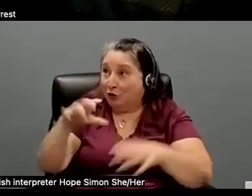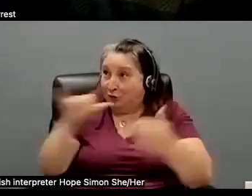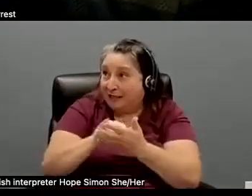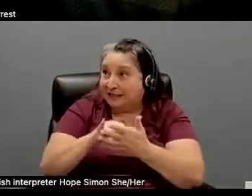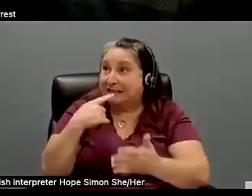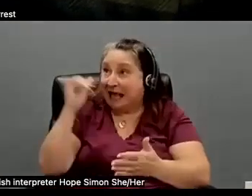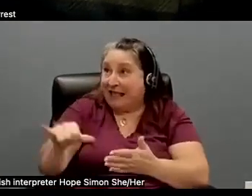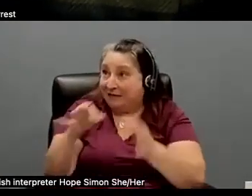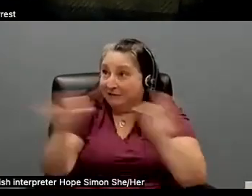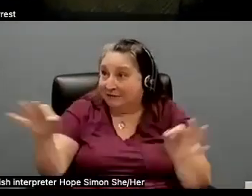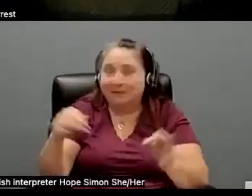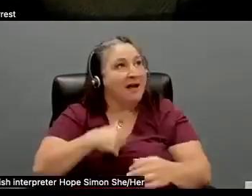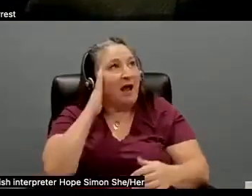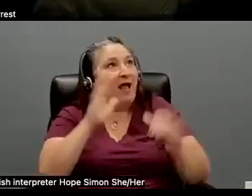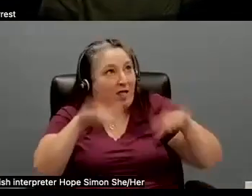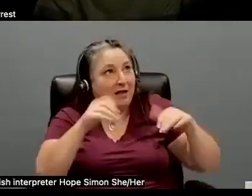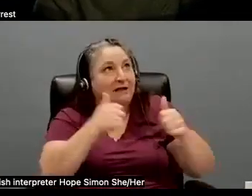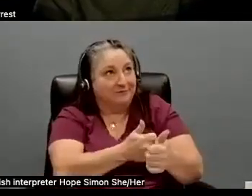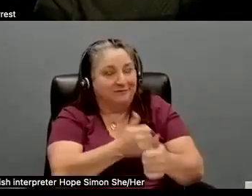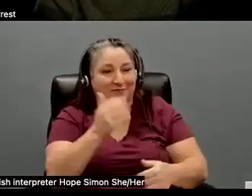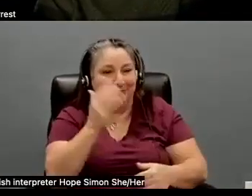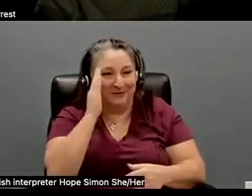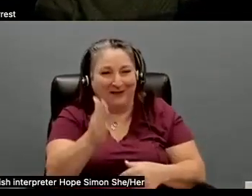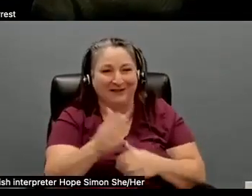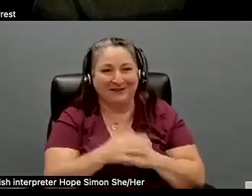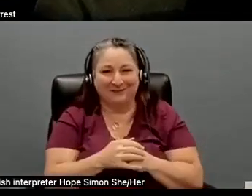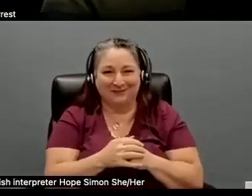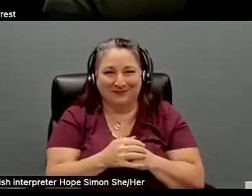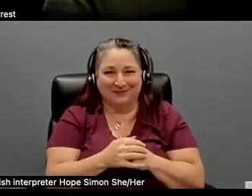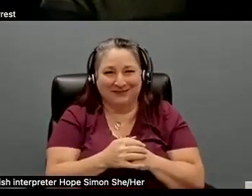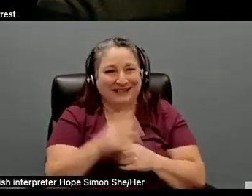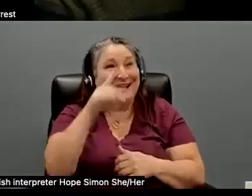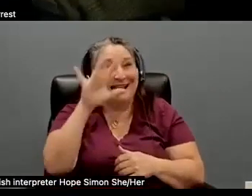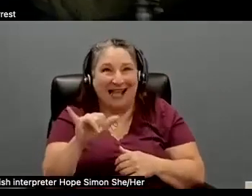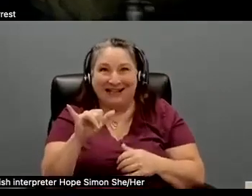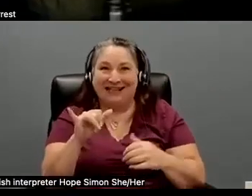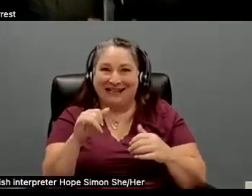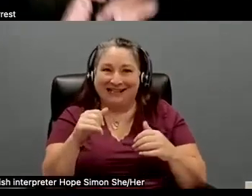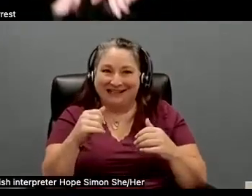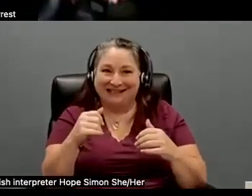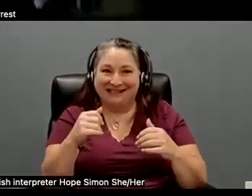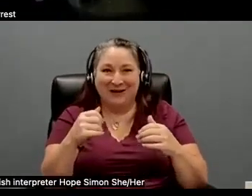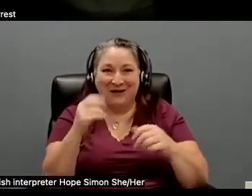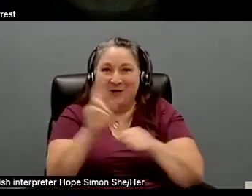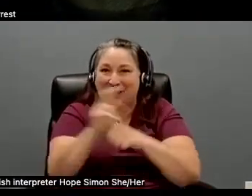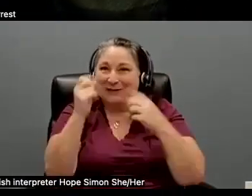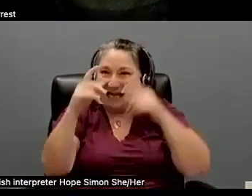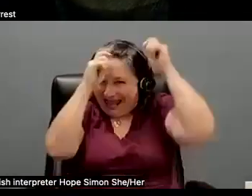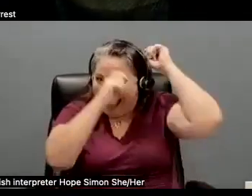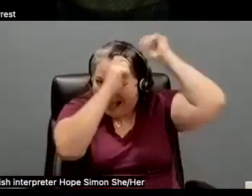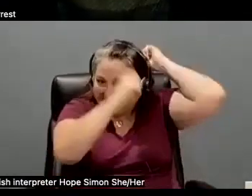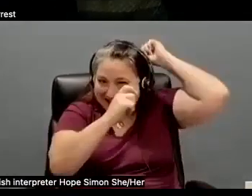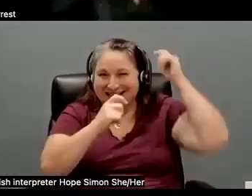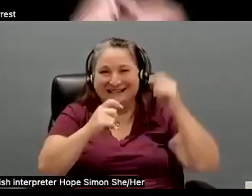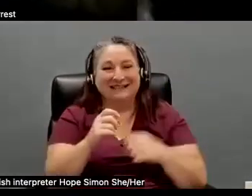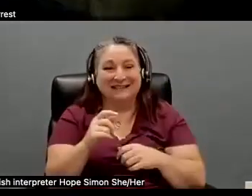say that. And that's what I do. Yeah. You know, Kelly wears many hats. I, you know, you have to, as an, as an indie